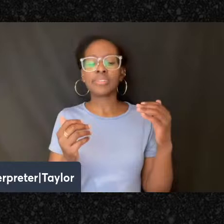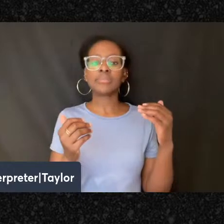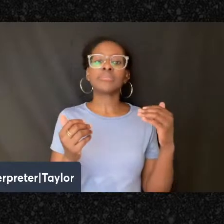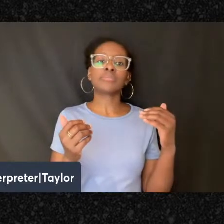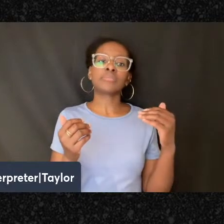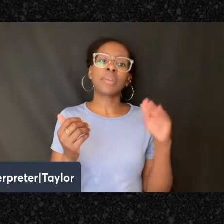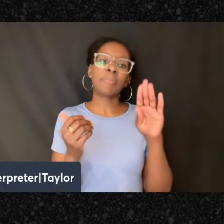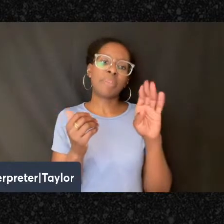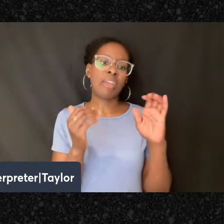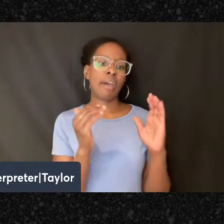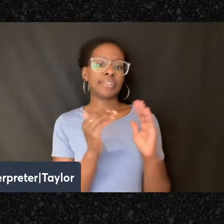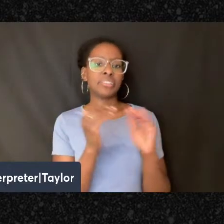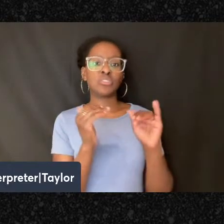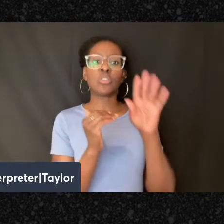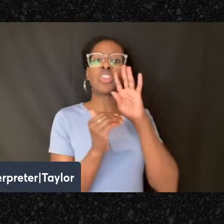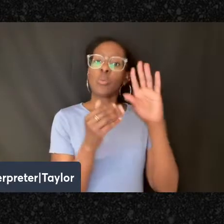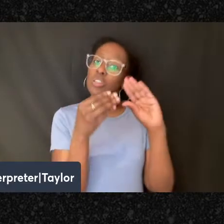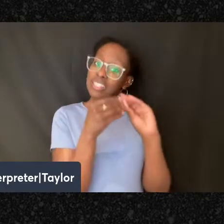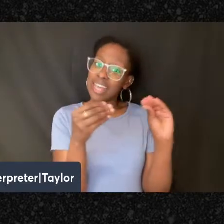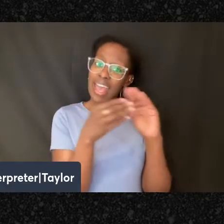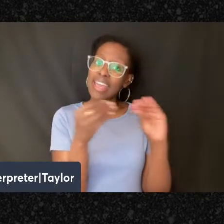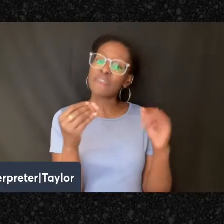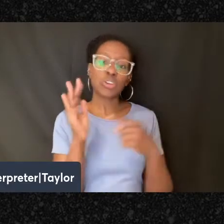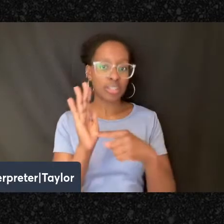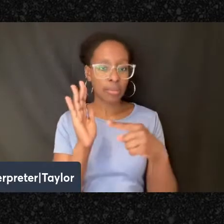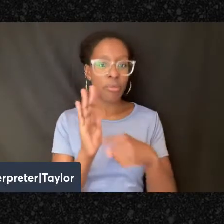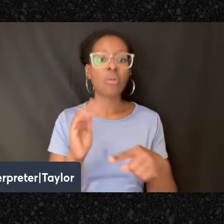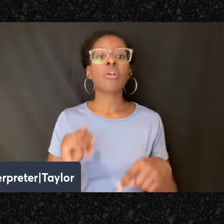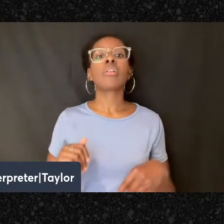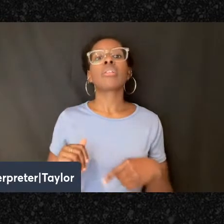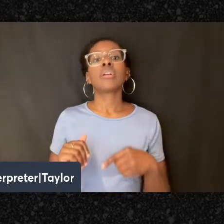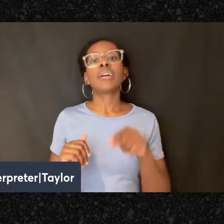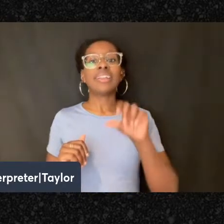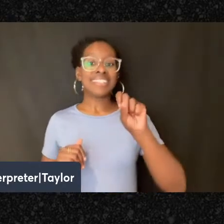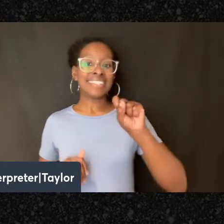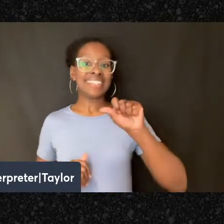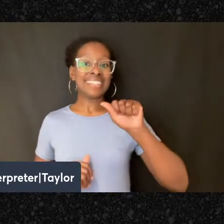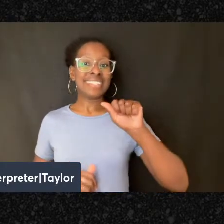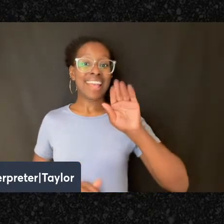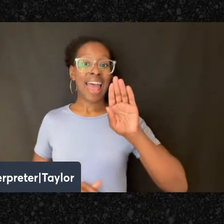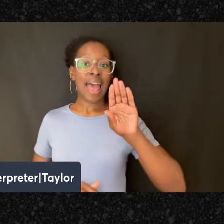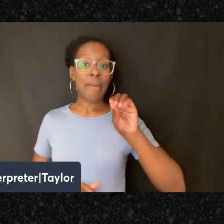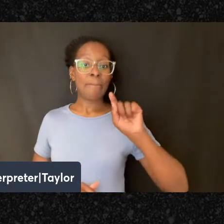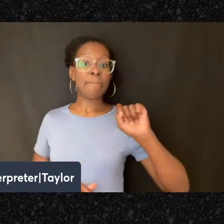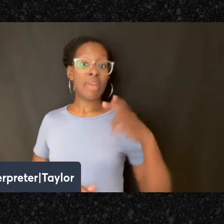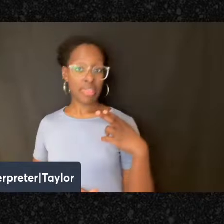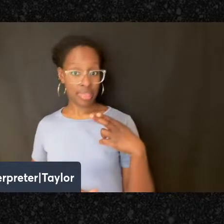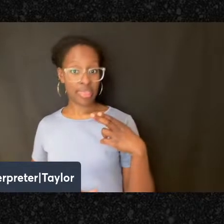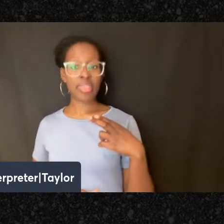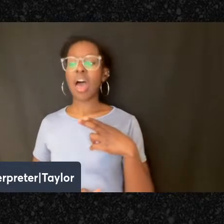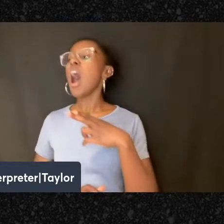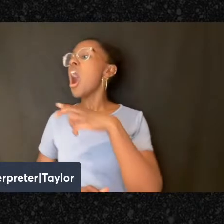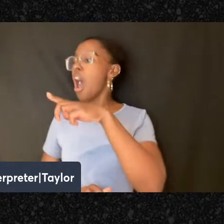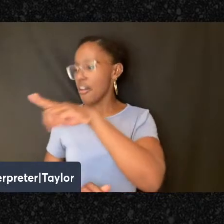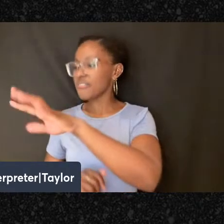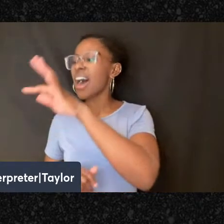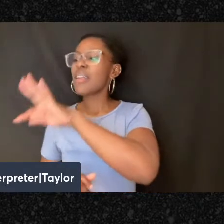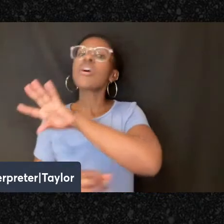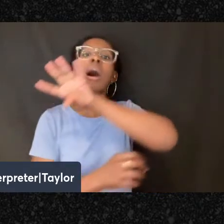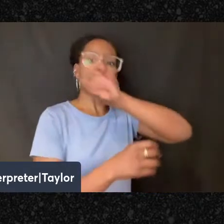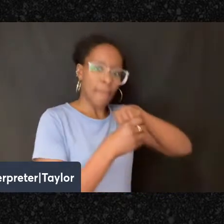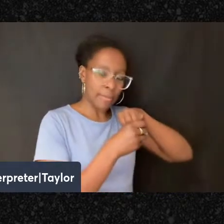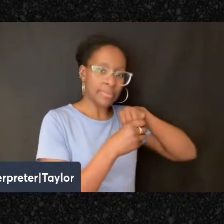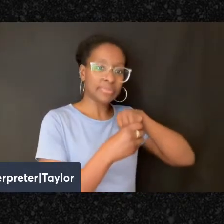they would cite, for example, basic Jewish institutions like the Sabbath exists in order